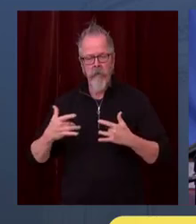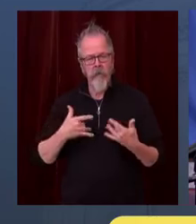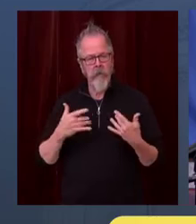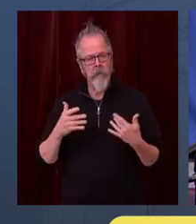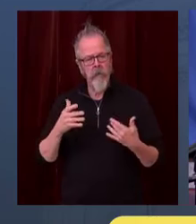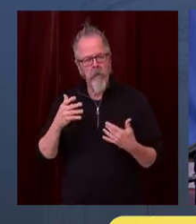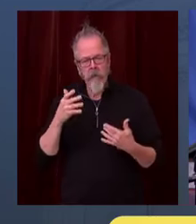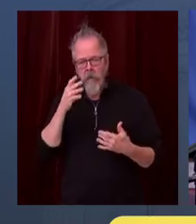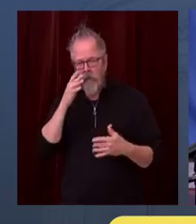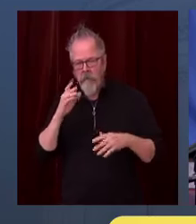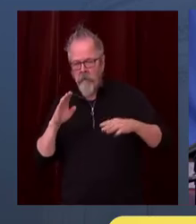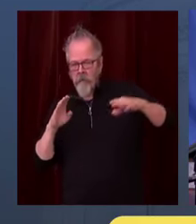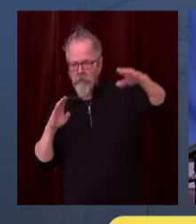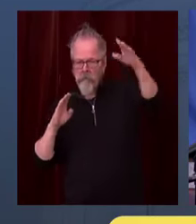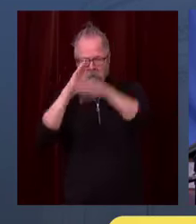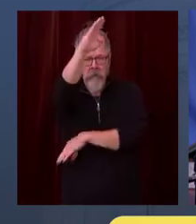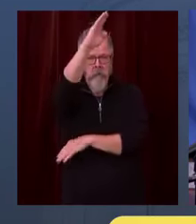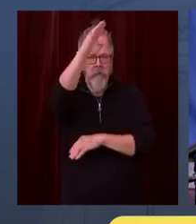save lives.